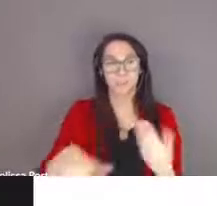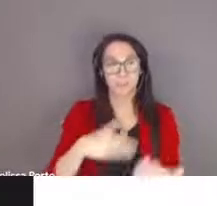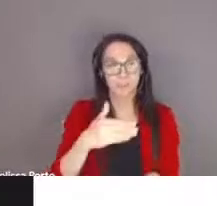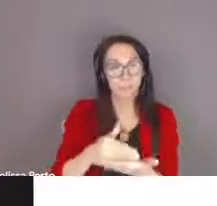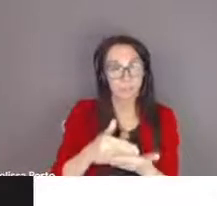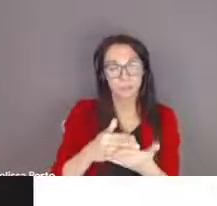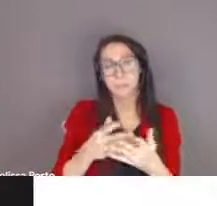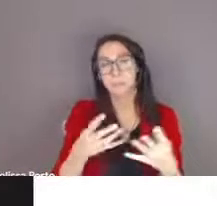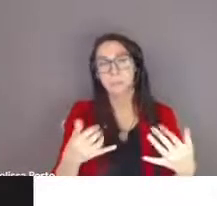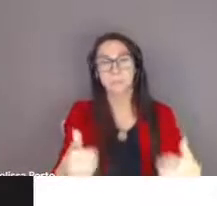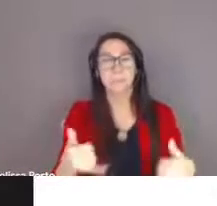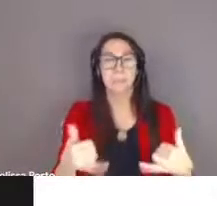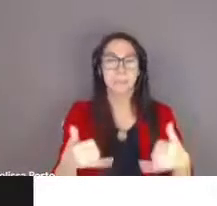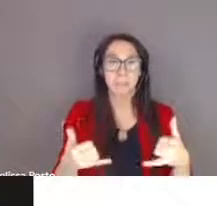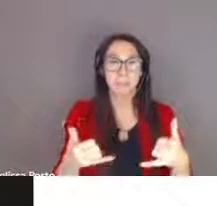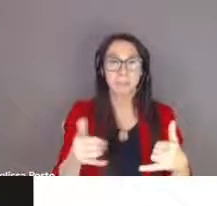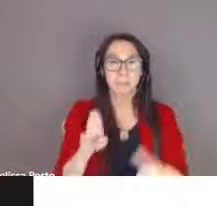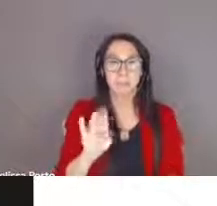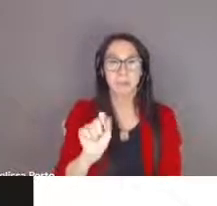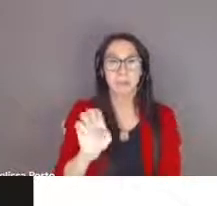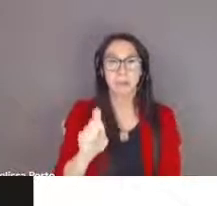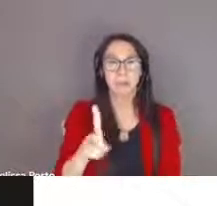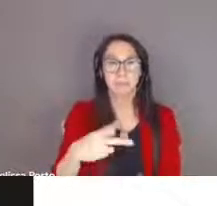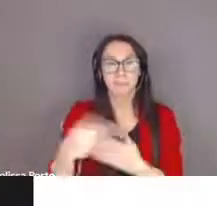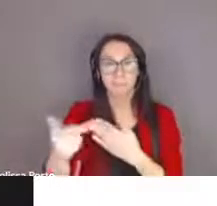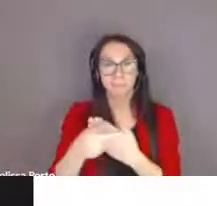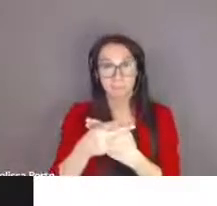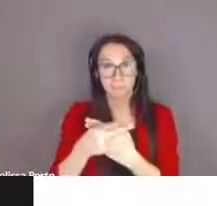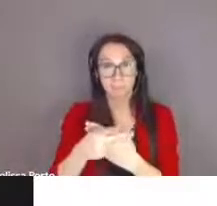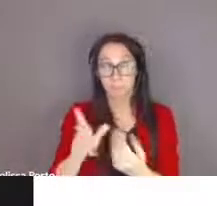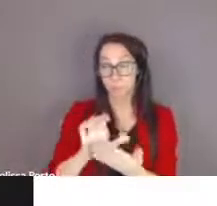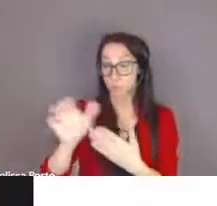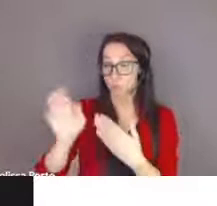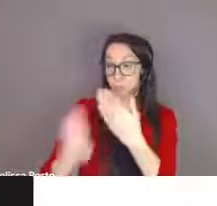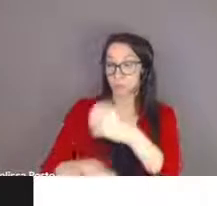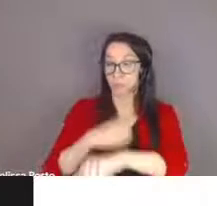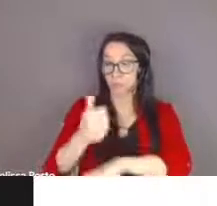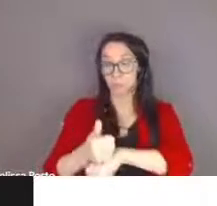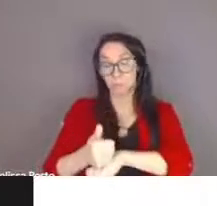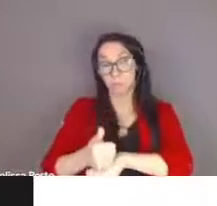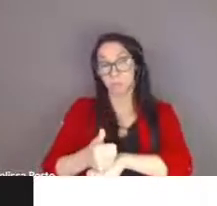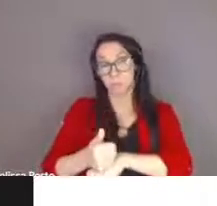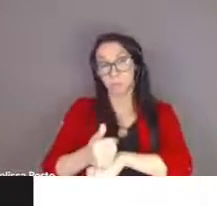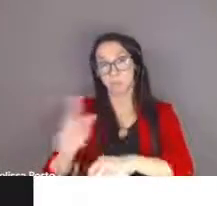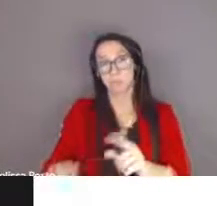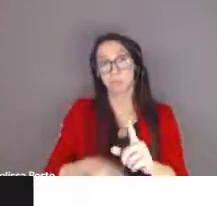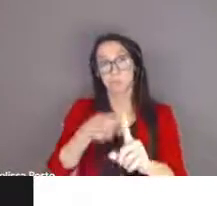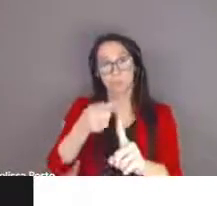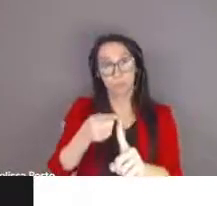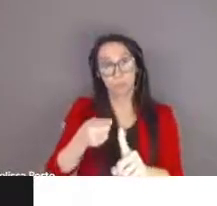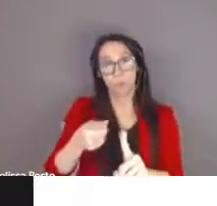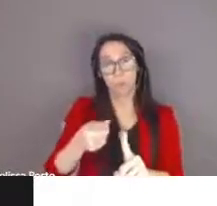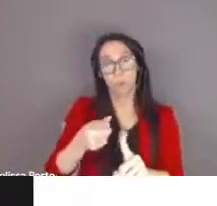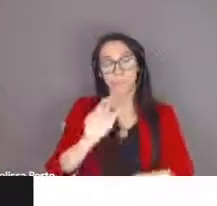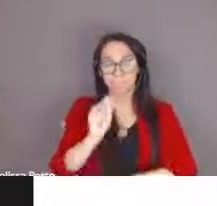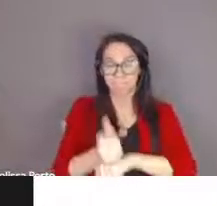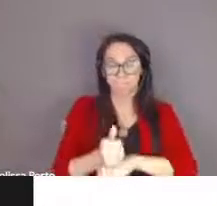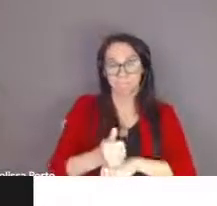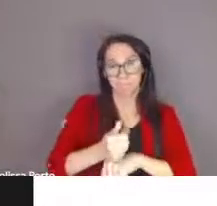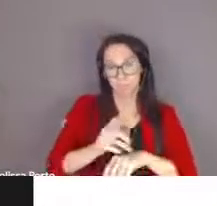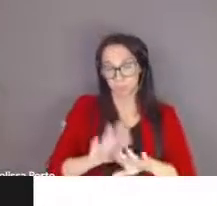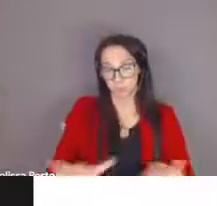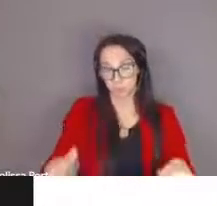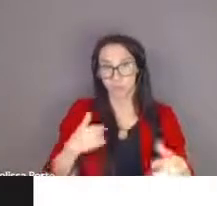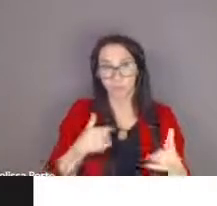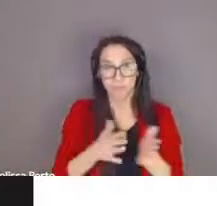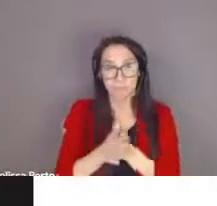program the purpose of the program is to establish a strong foundation for learning in the early years and to do so in a safe